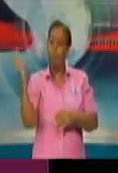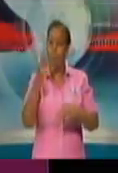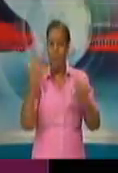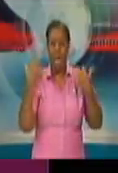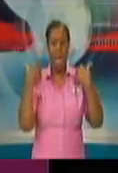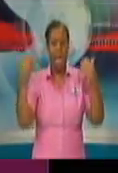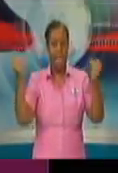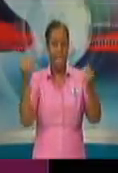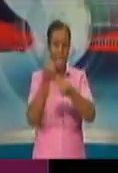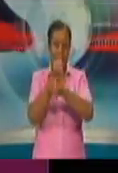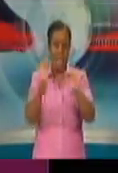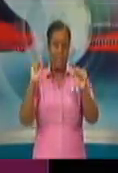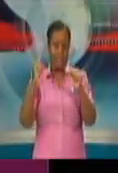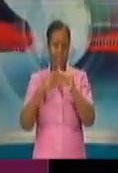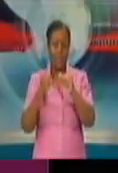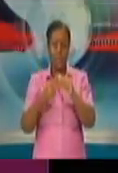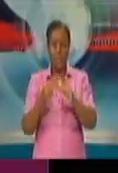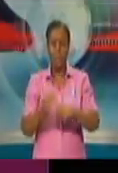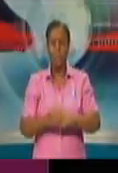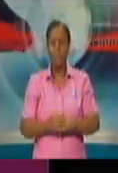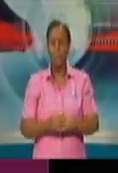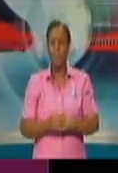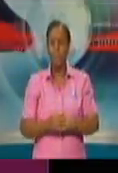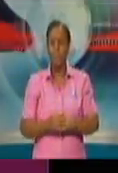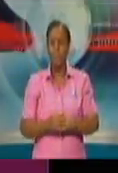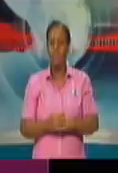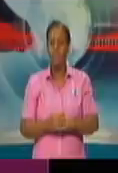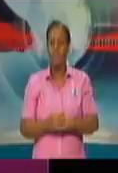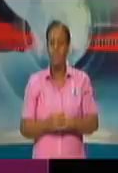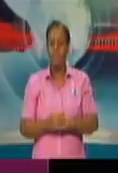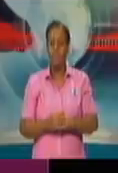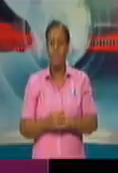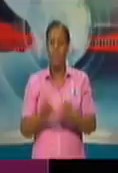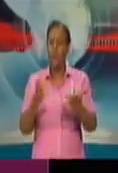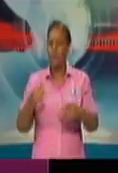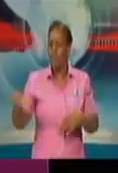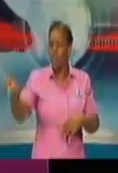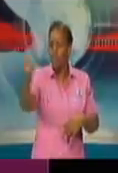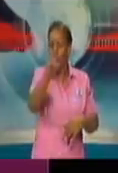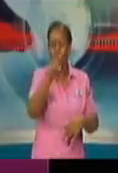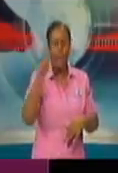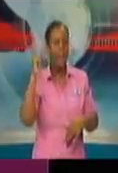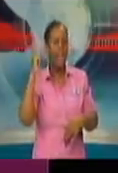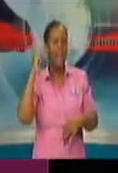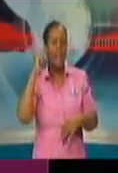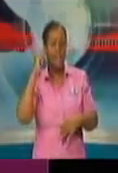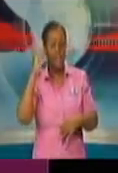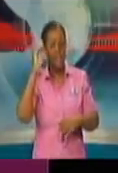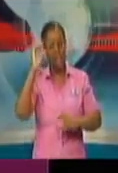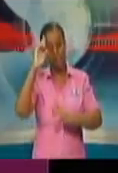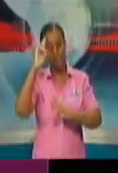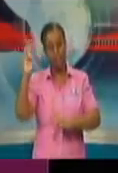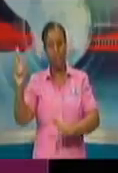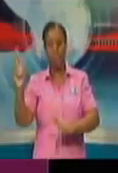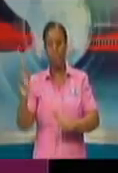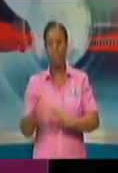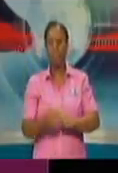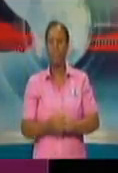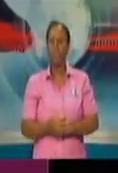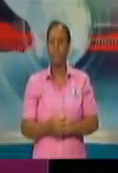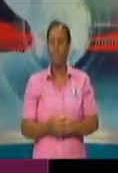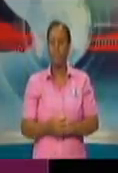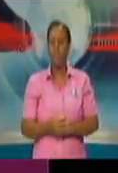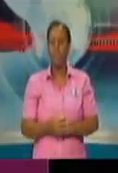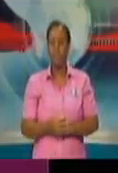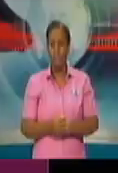intelligent pie man on QREP Junction, with whom I spoke this morning. Third point, stay home if you